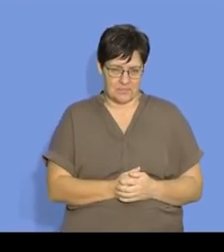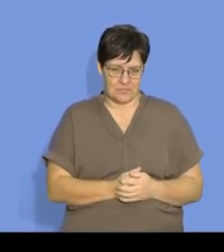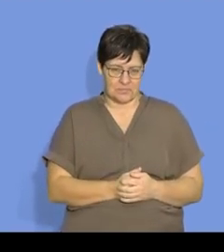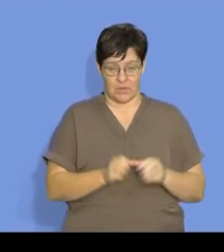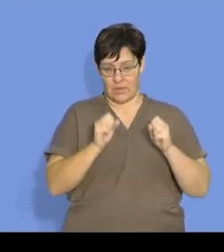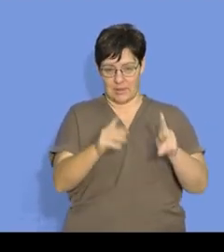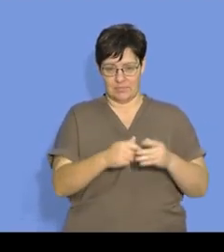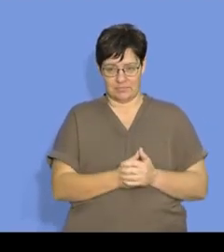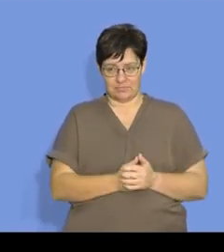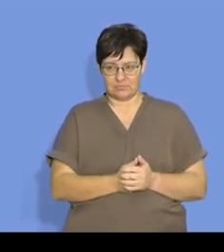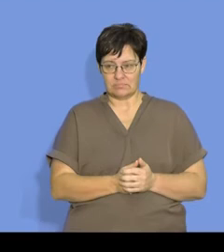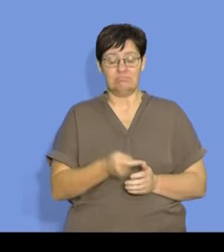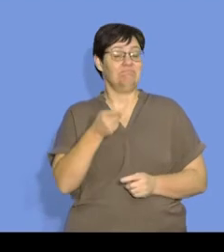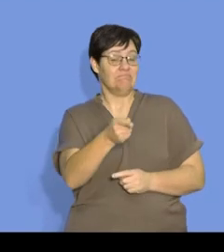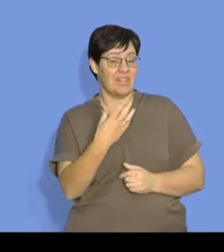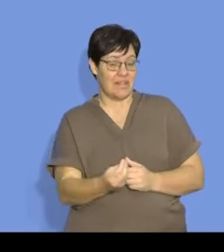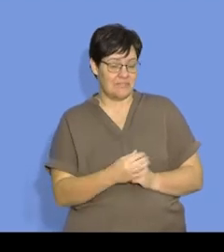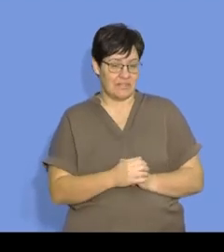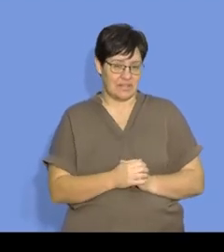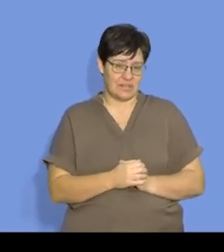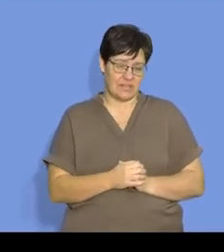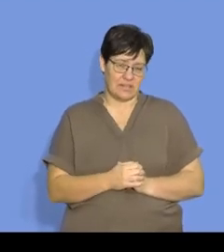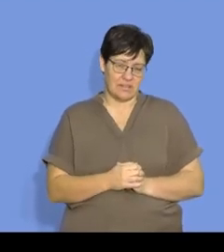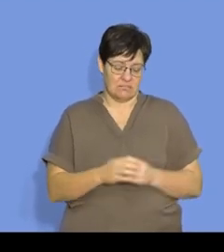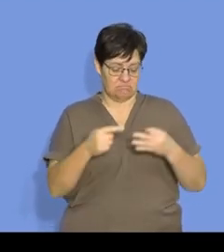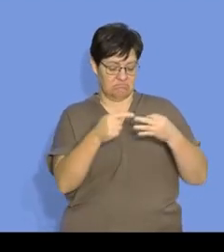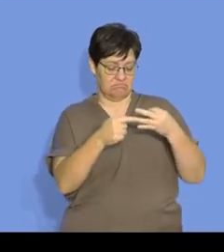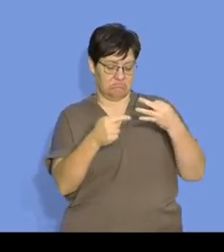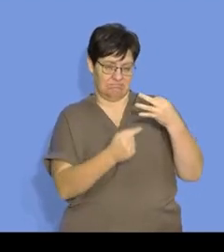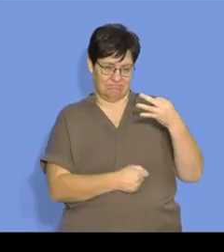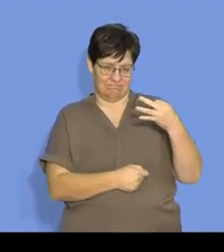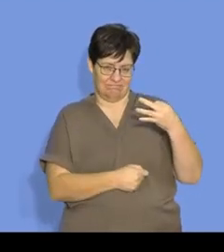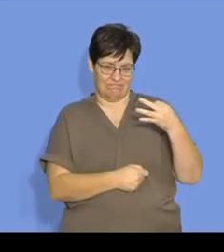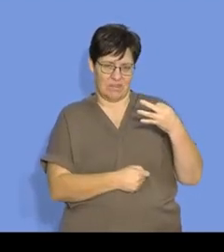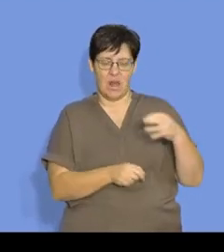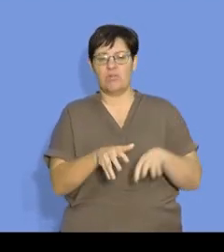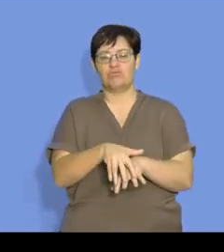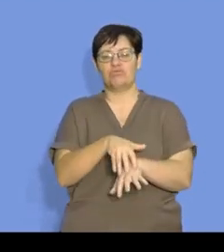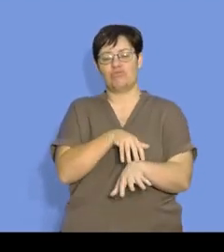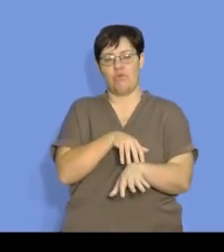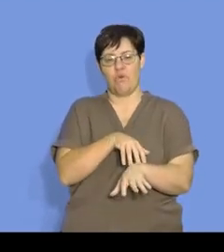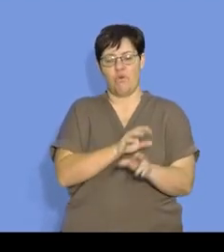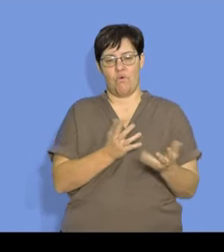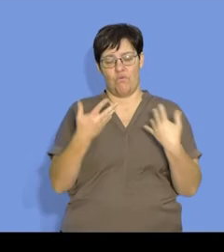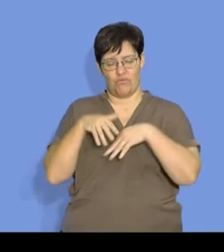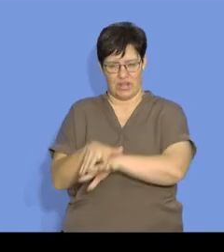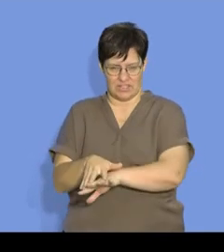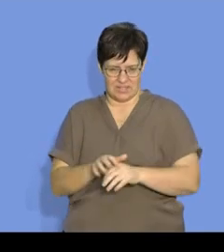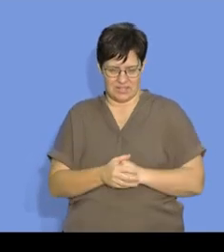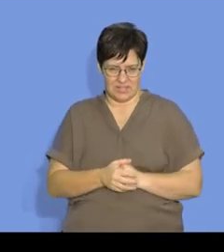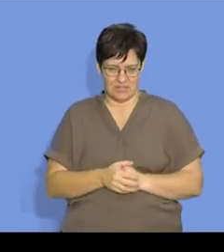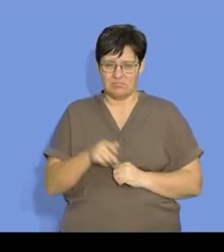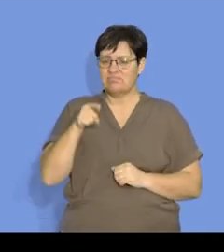Right. In front of us, we have now three pictures of slow reactions. Now, slow